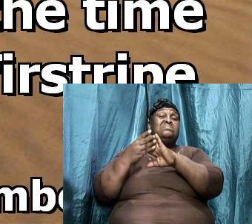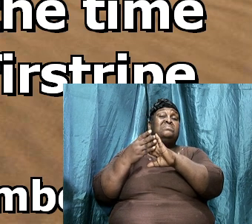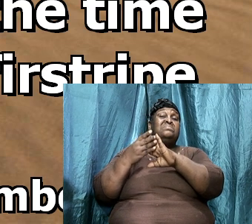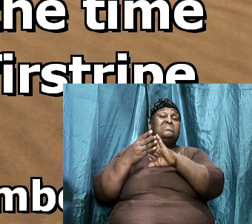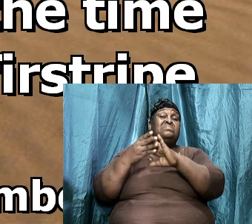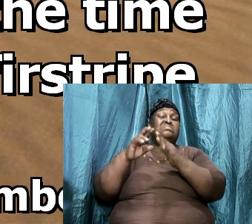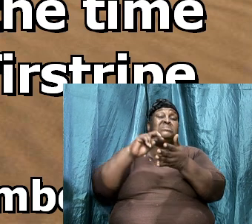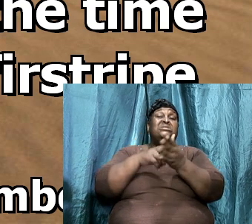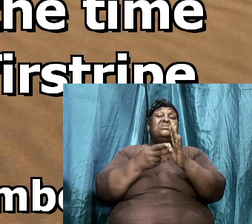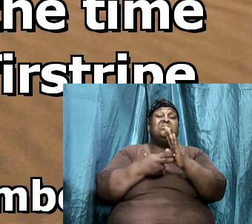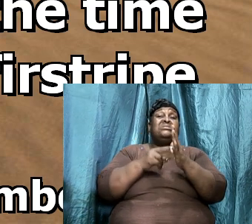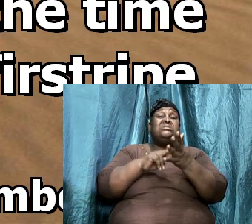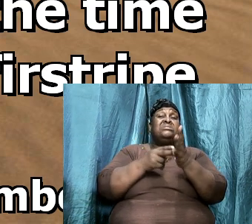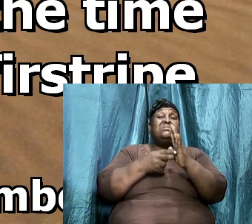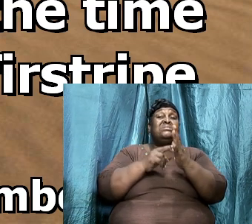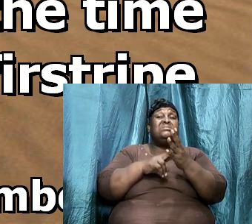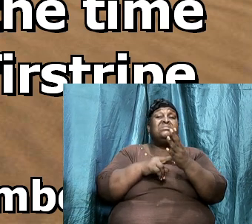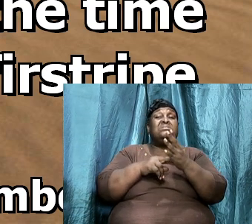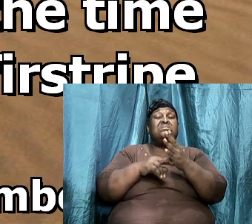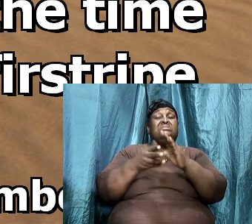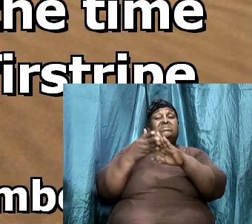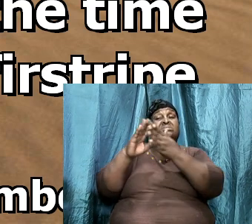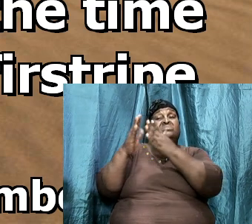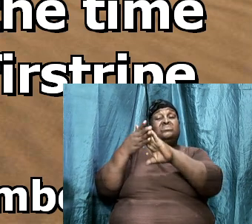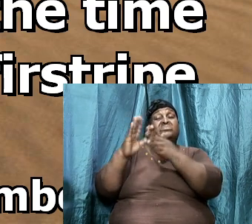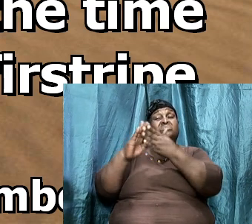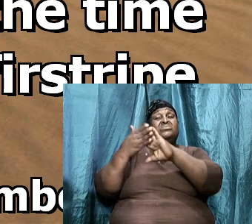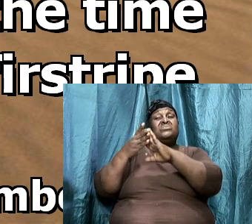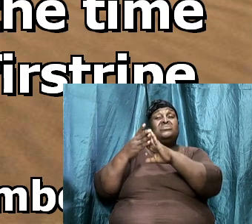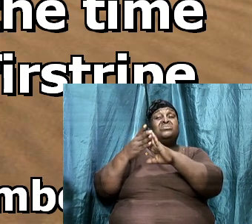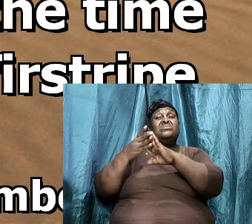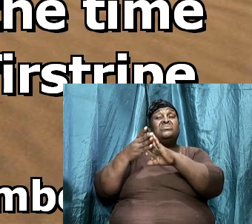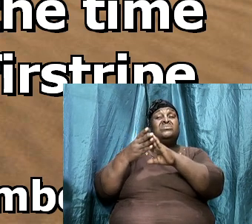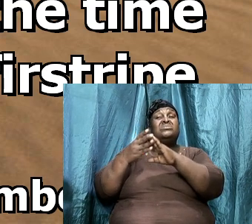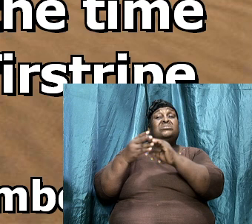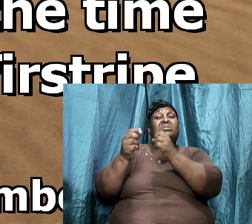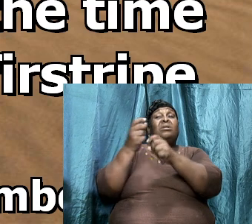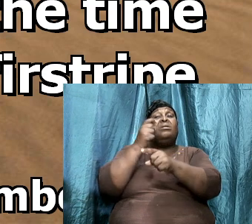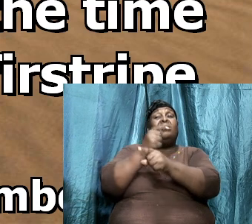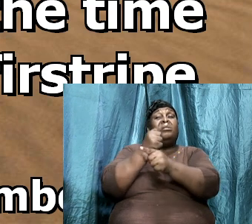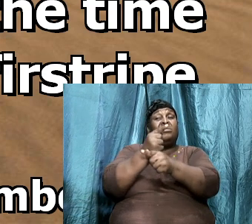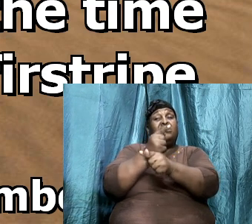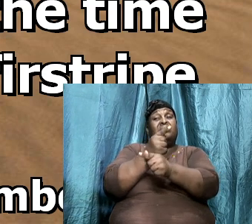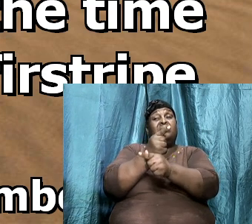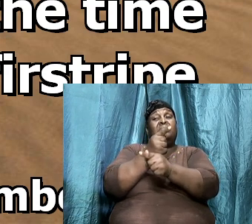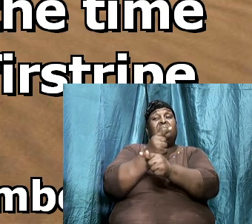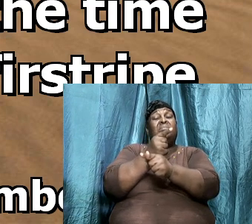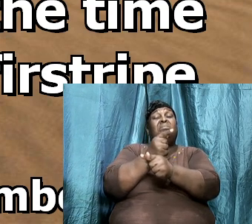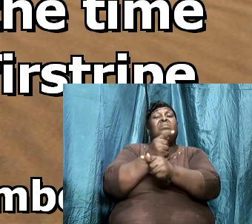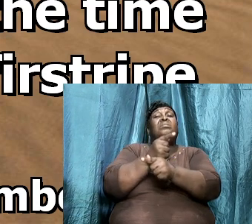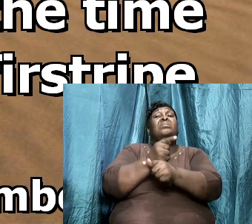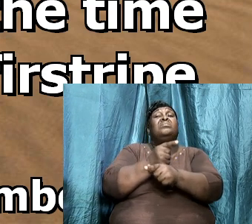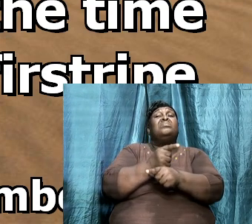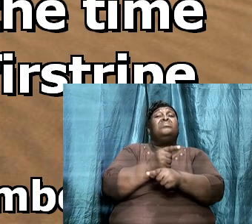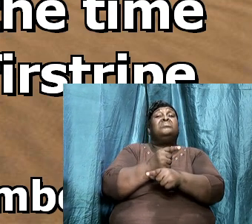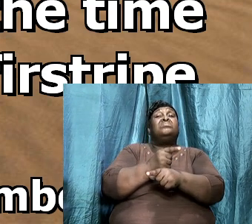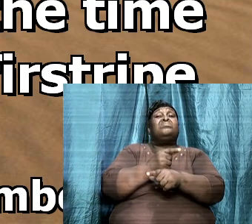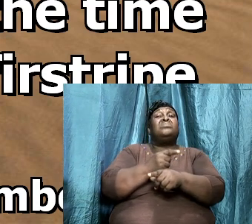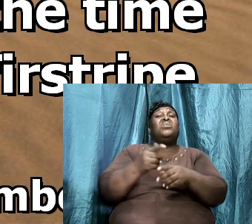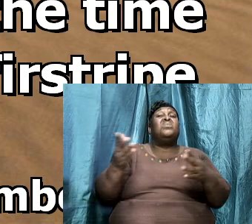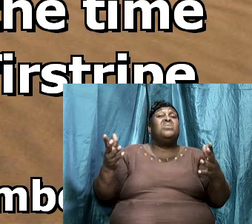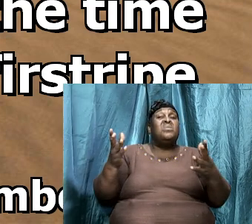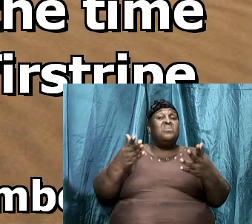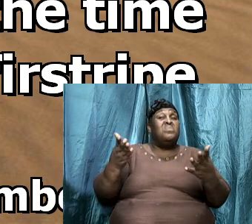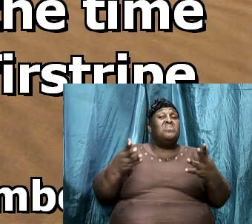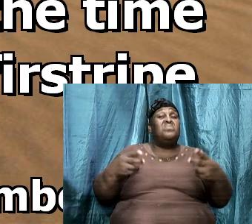that, you know, the city was fortified. And what the land is. Oh, read that already, right? And what the